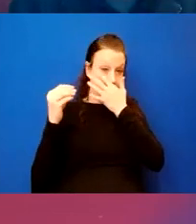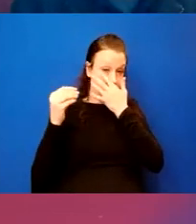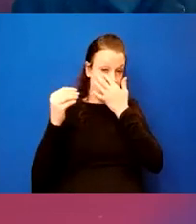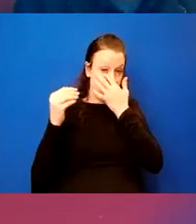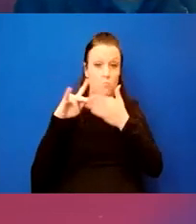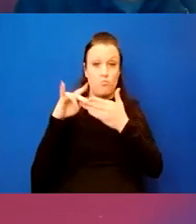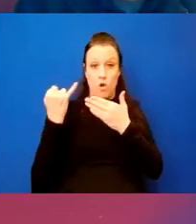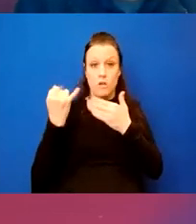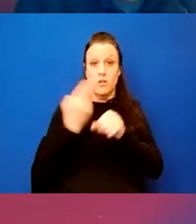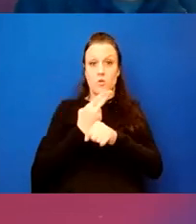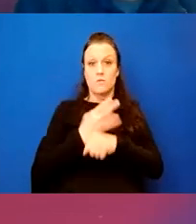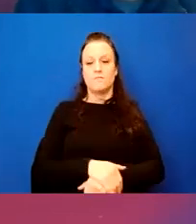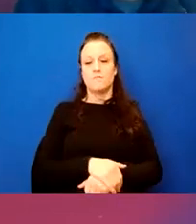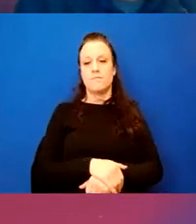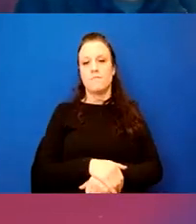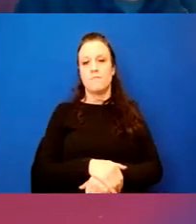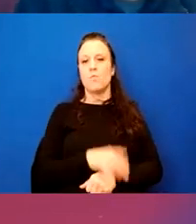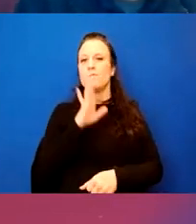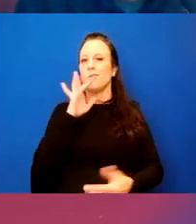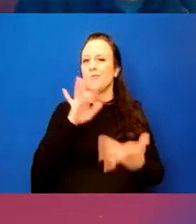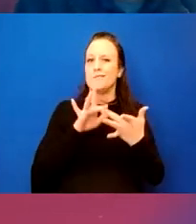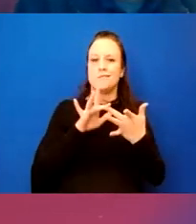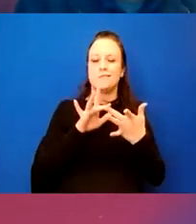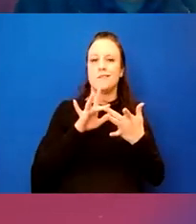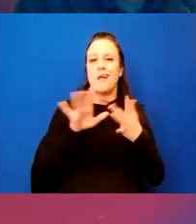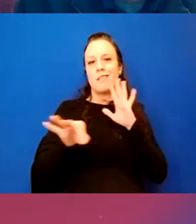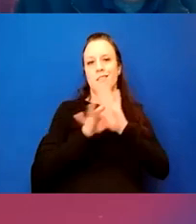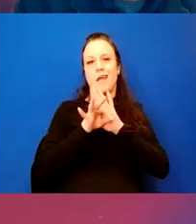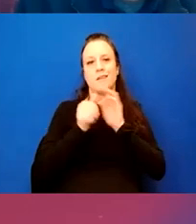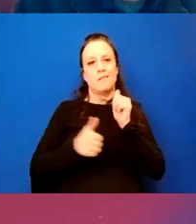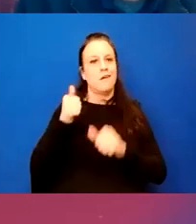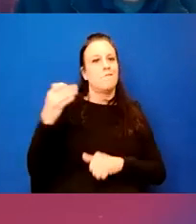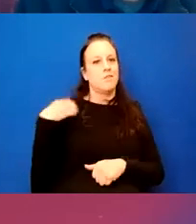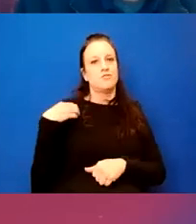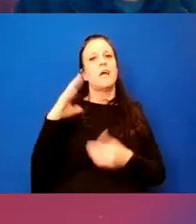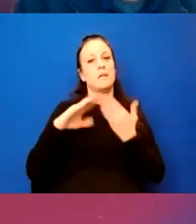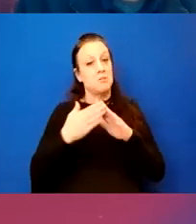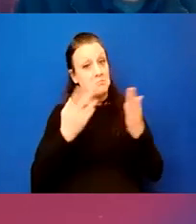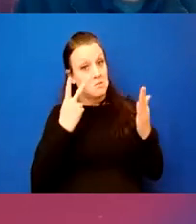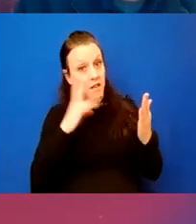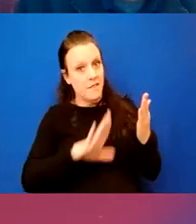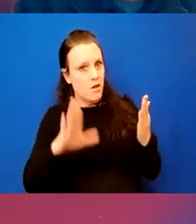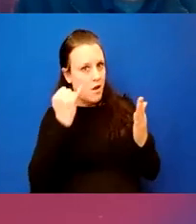the project use, um, we'll be reaching out to the elected officials in the community to get some ideas what they'd like to see there.